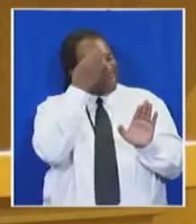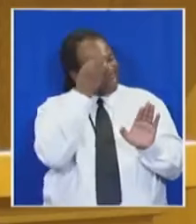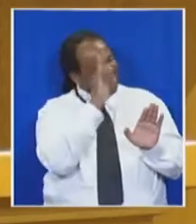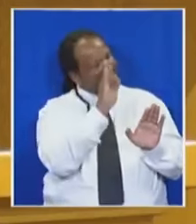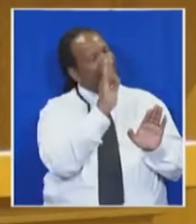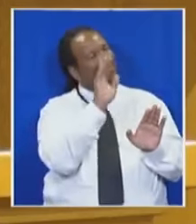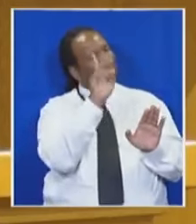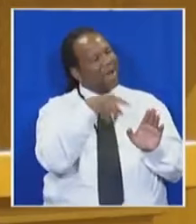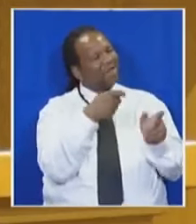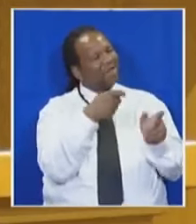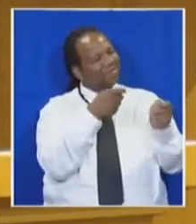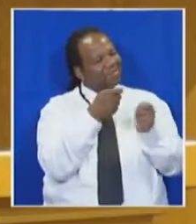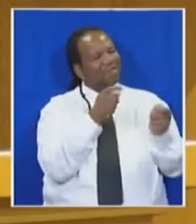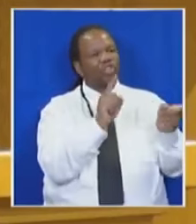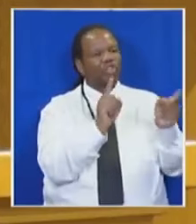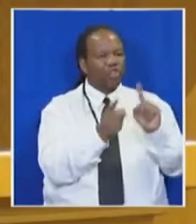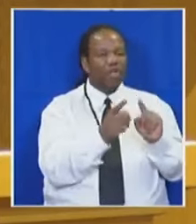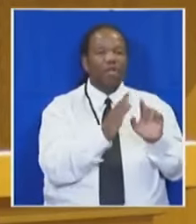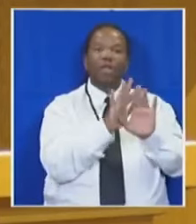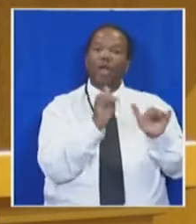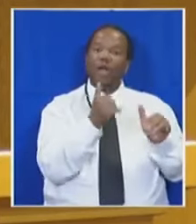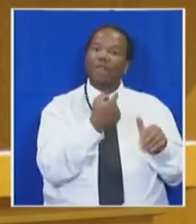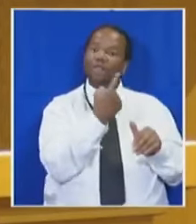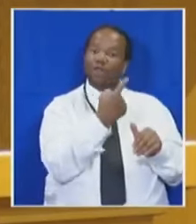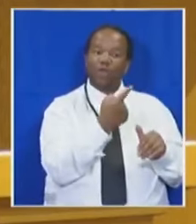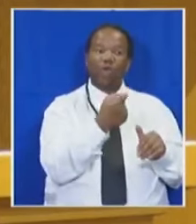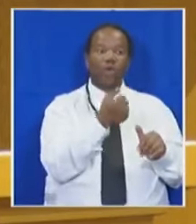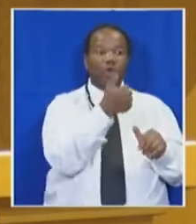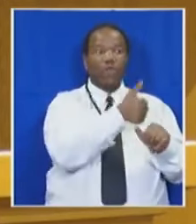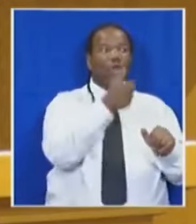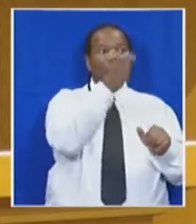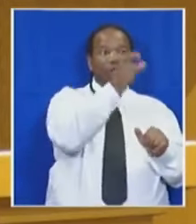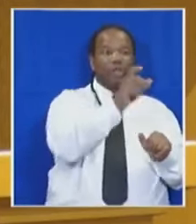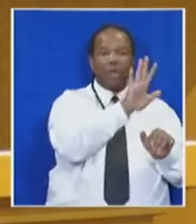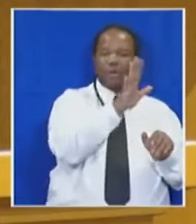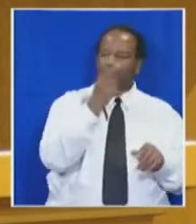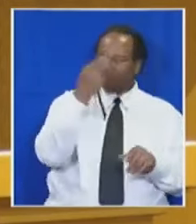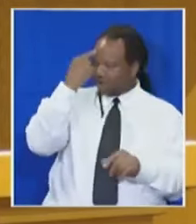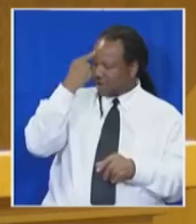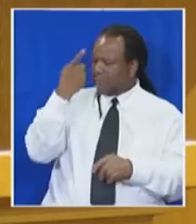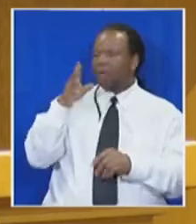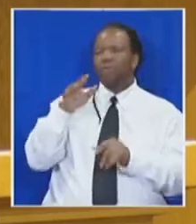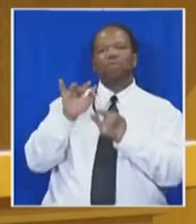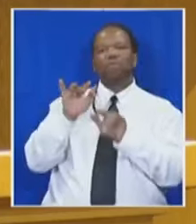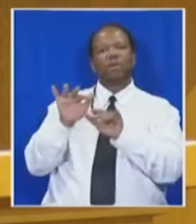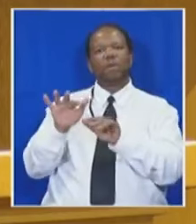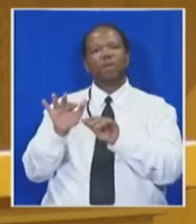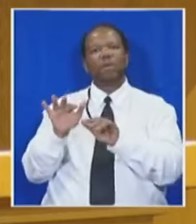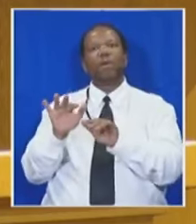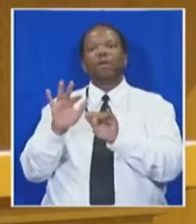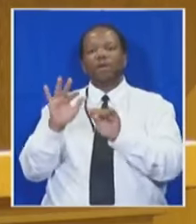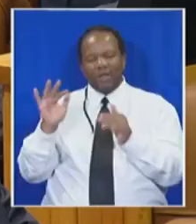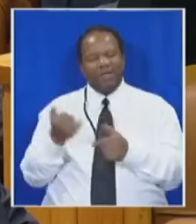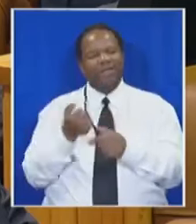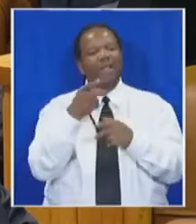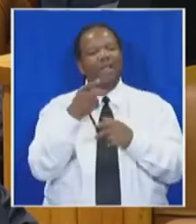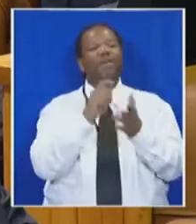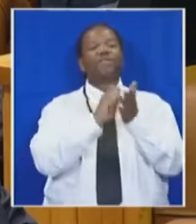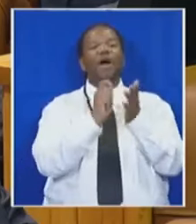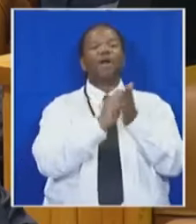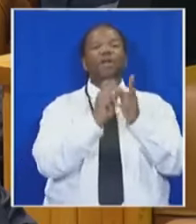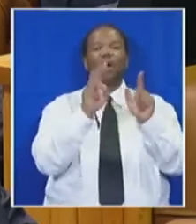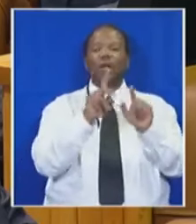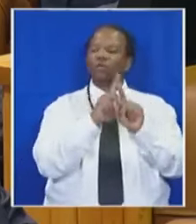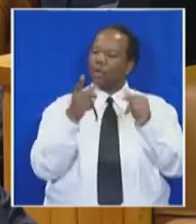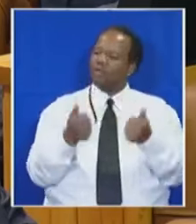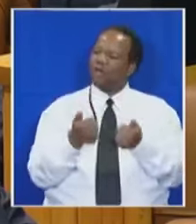We ought to have leaders that put their people first. It is the DEA's mission to rescue this lost generation, to create a better future